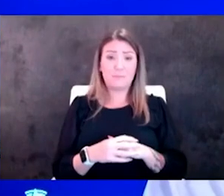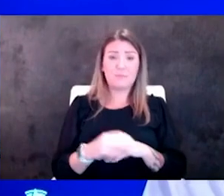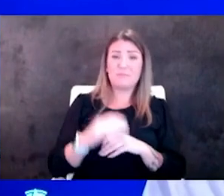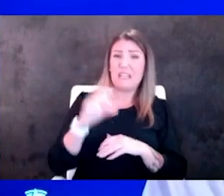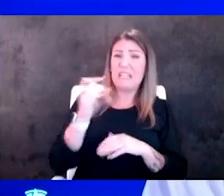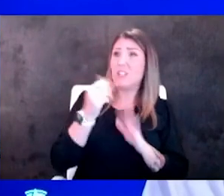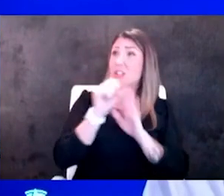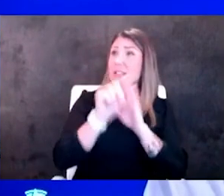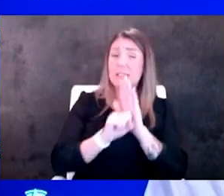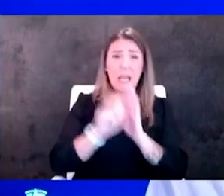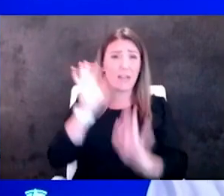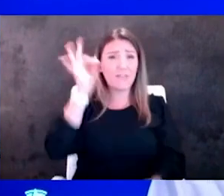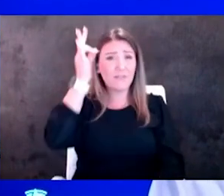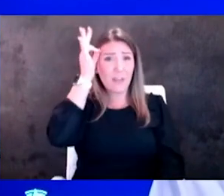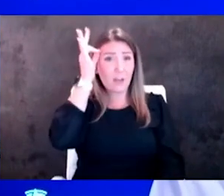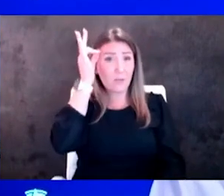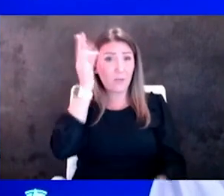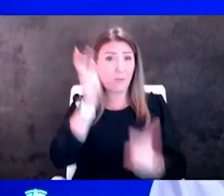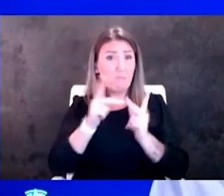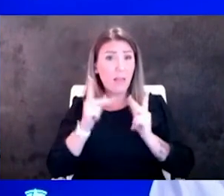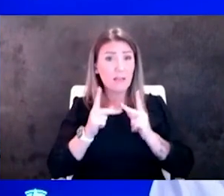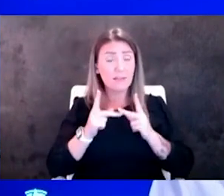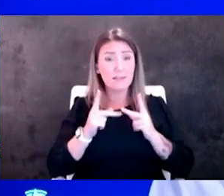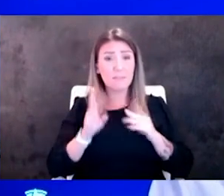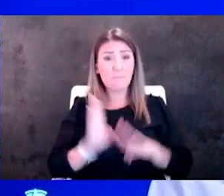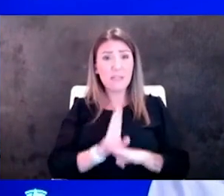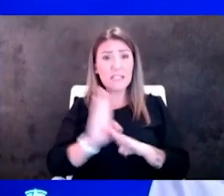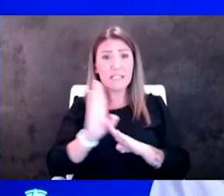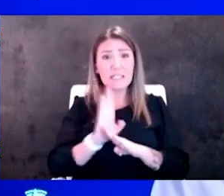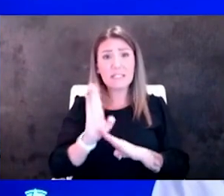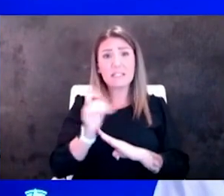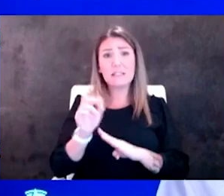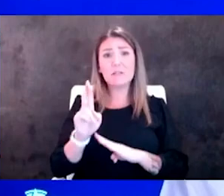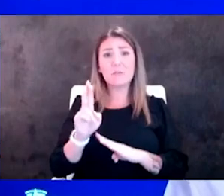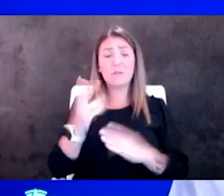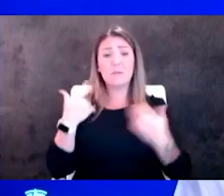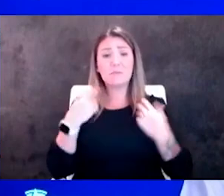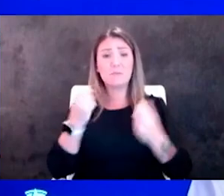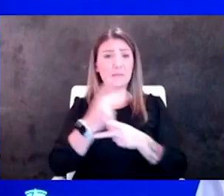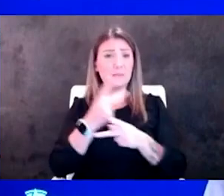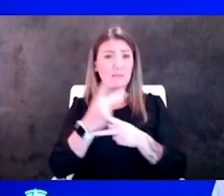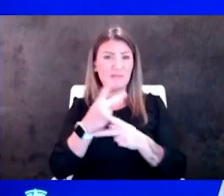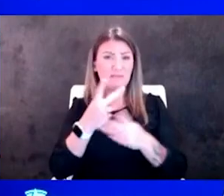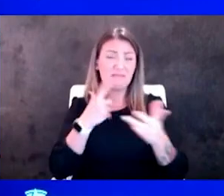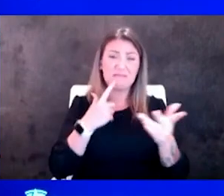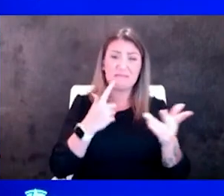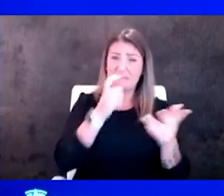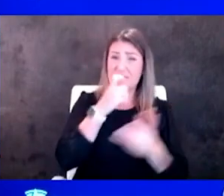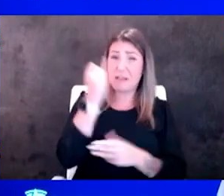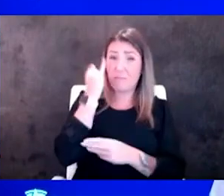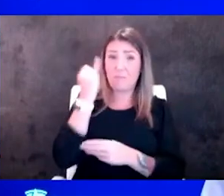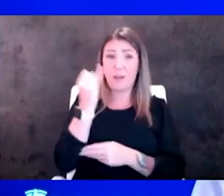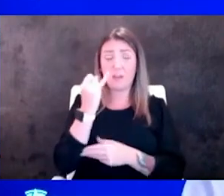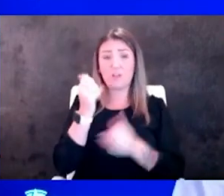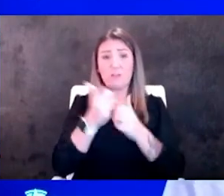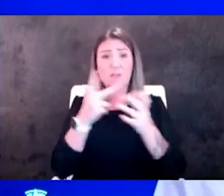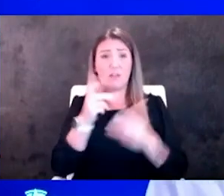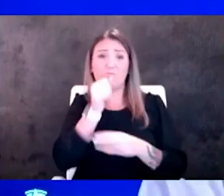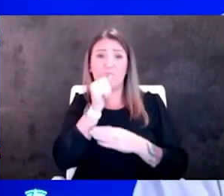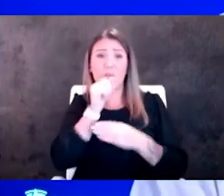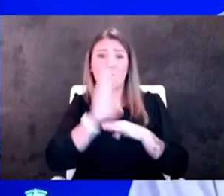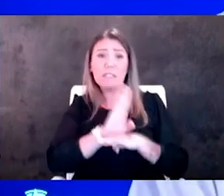places of business or um health care facilities i wouldn't imagine a lot of private businesses would